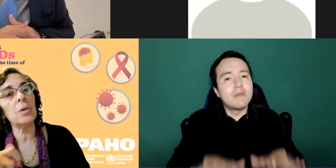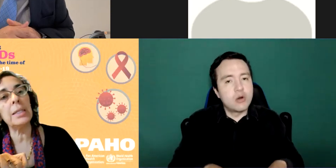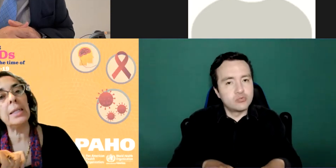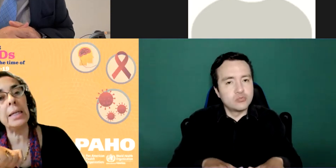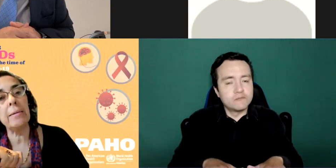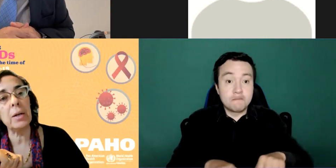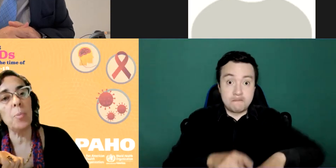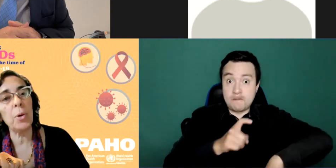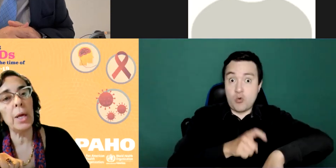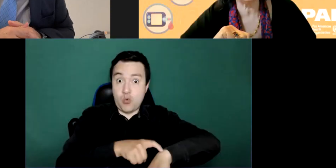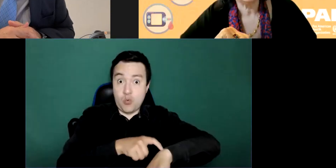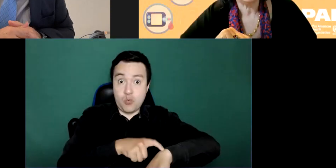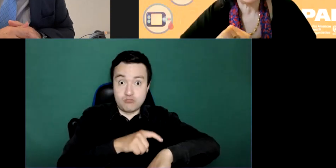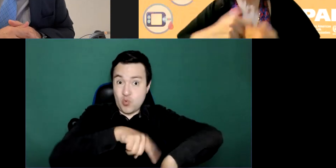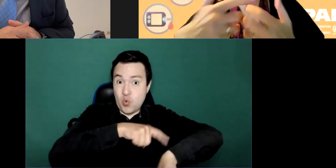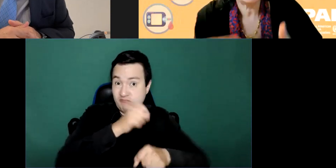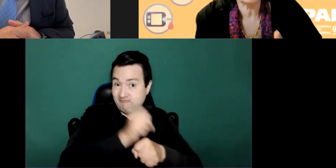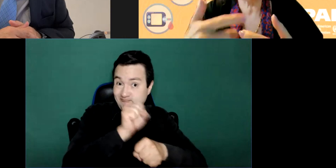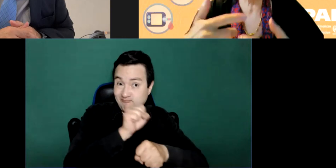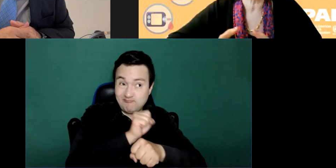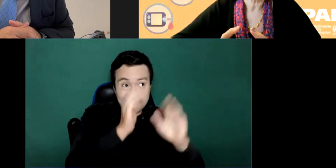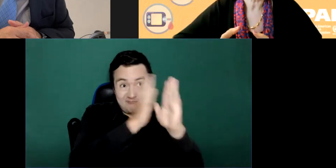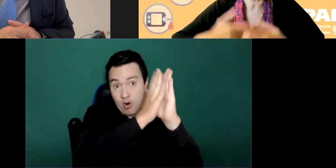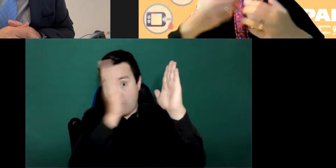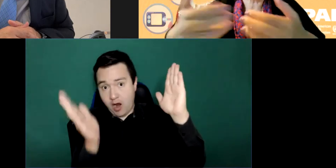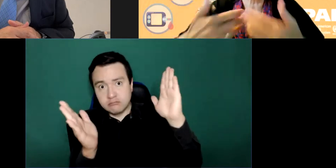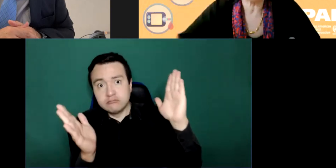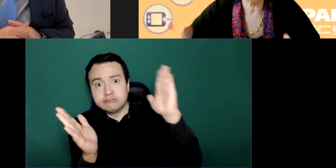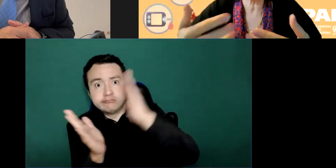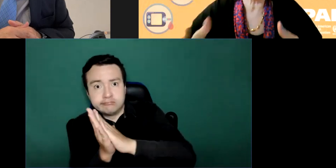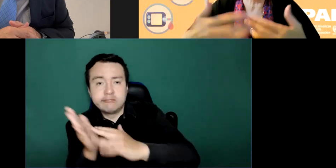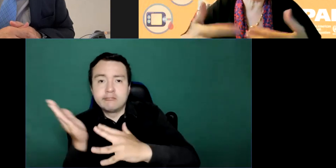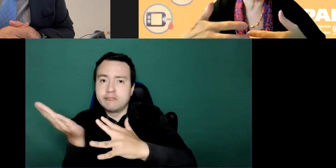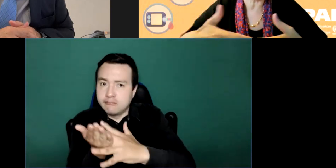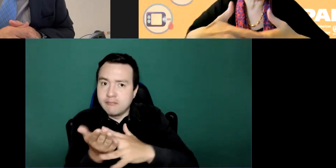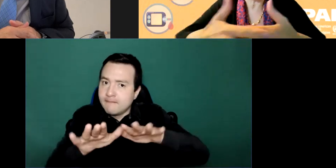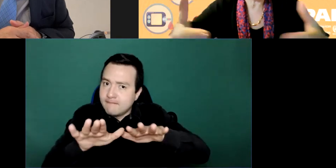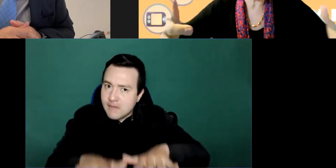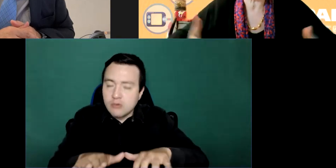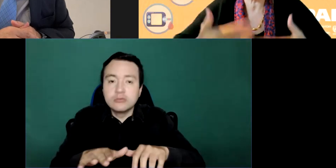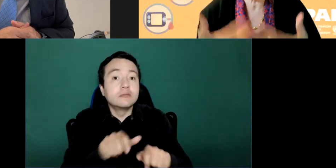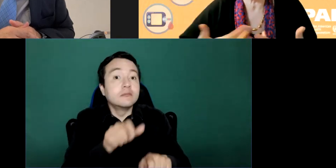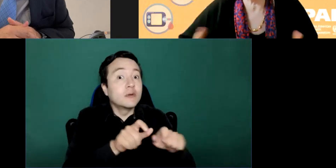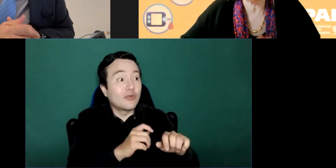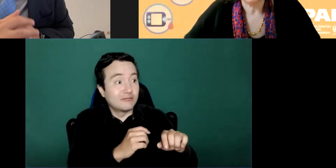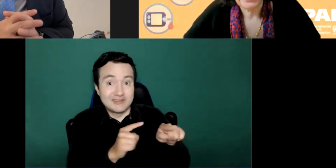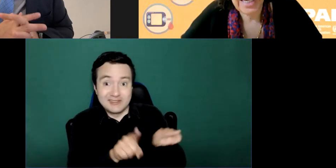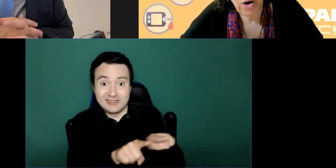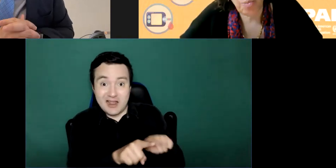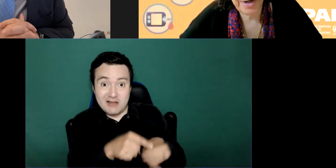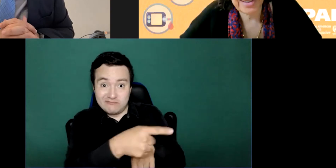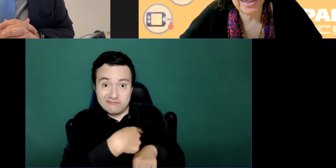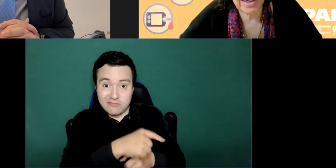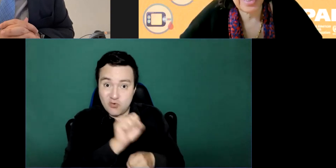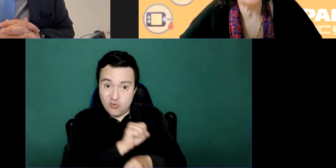cared for perhaps that they be given more of a break between shifts to have an